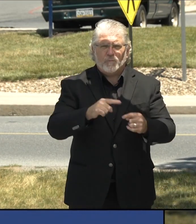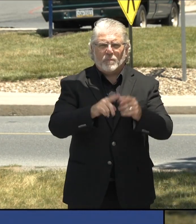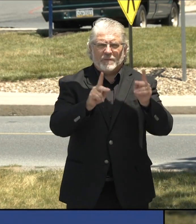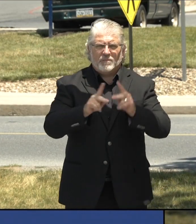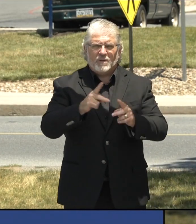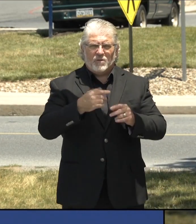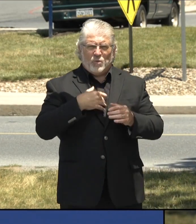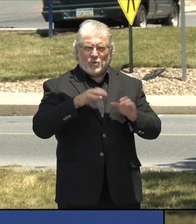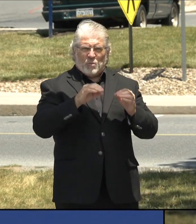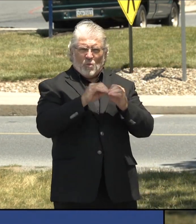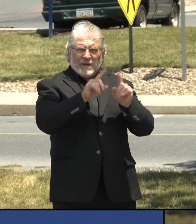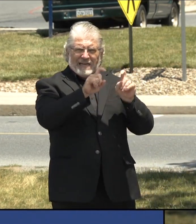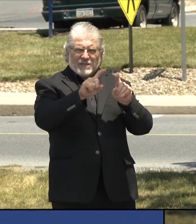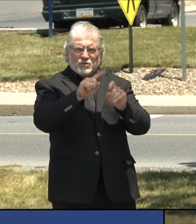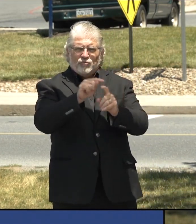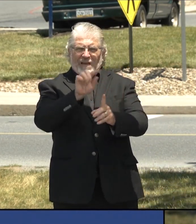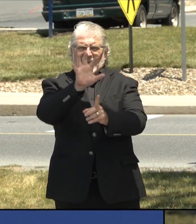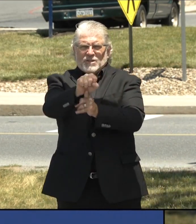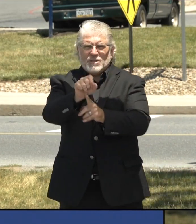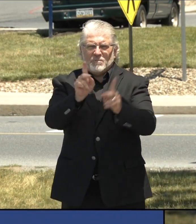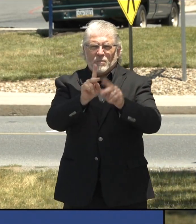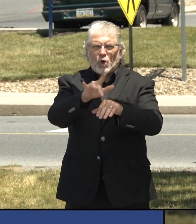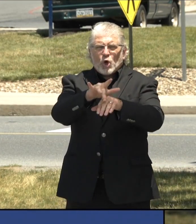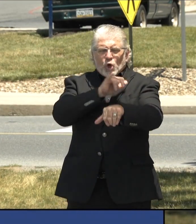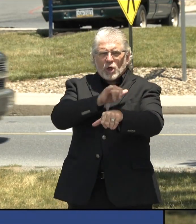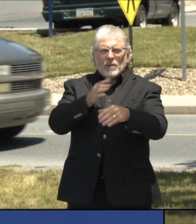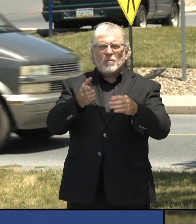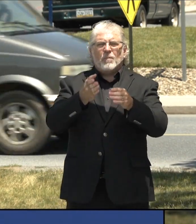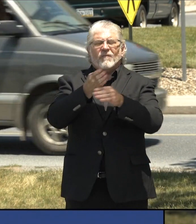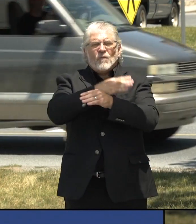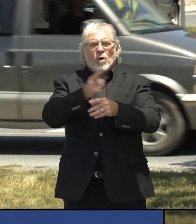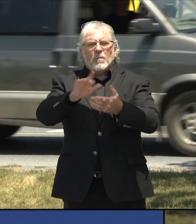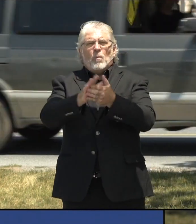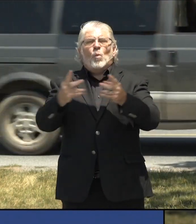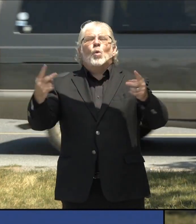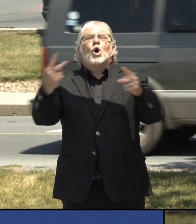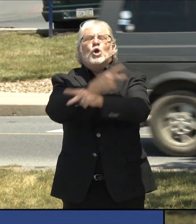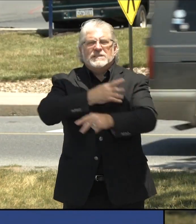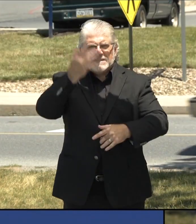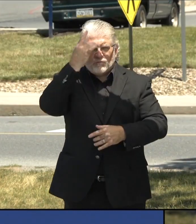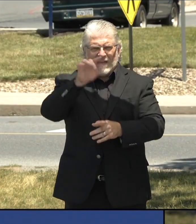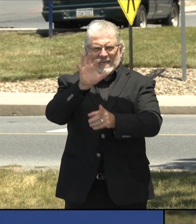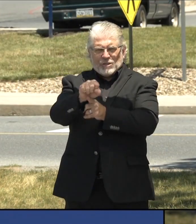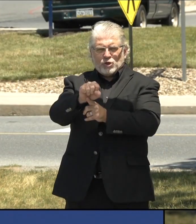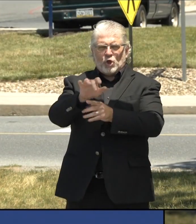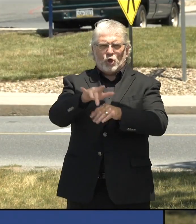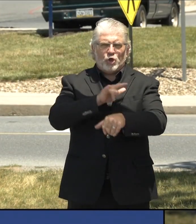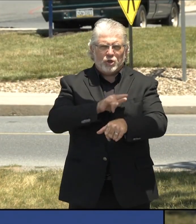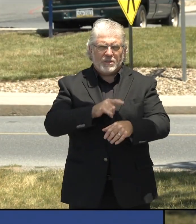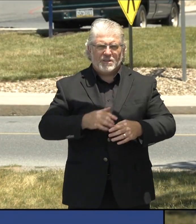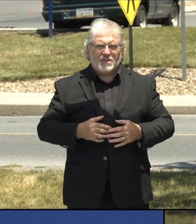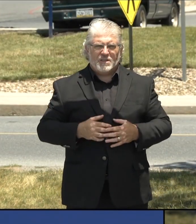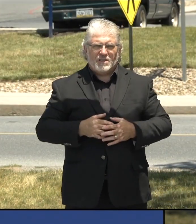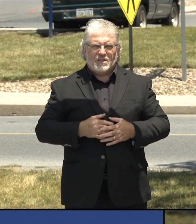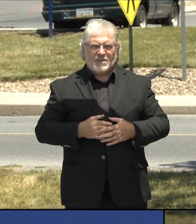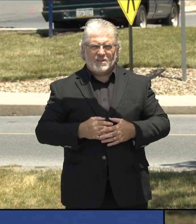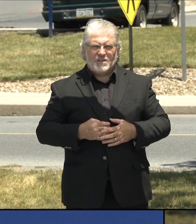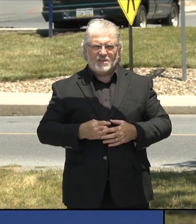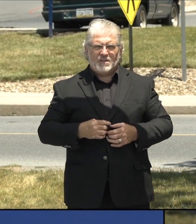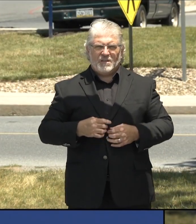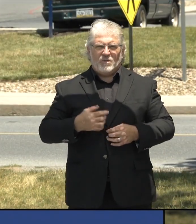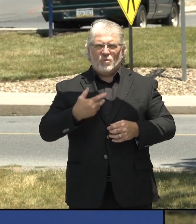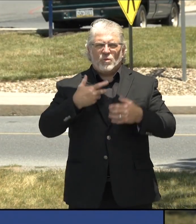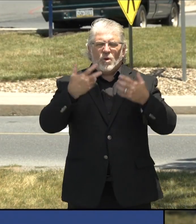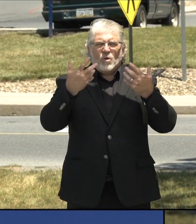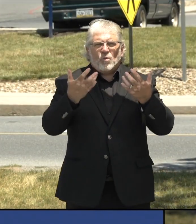earlier in the community before they get sick enough, before, before they get sick enough to end up in the hospital. I frankly